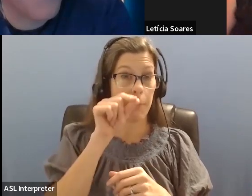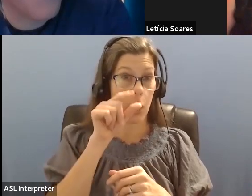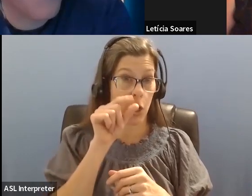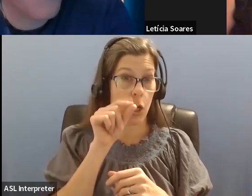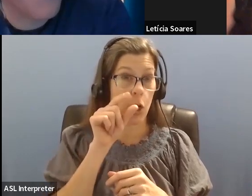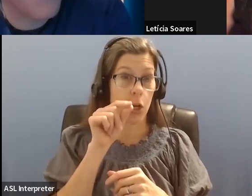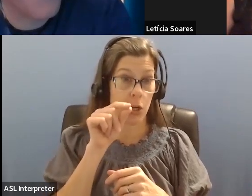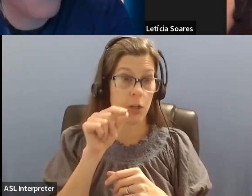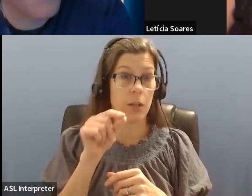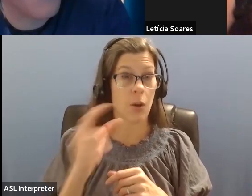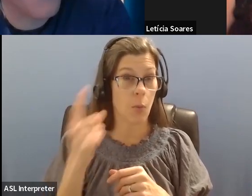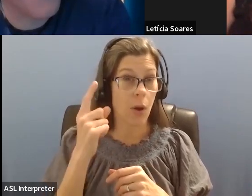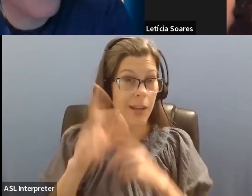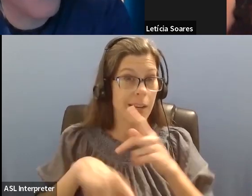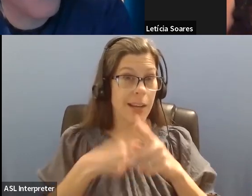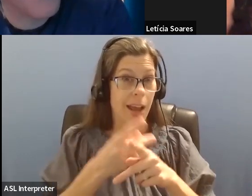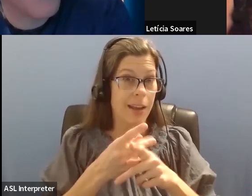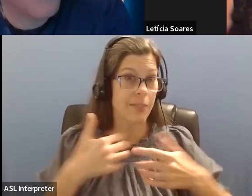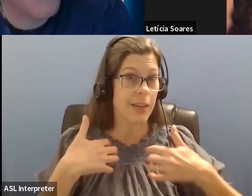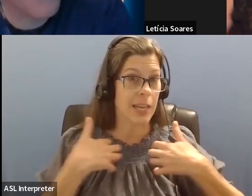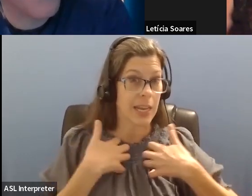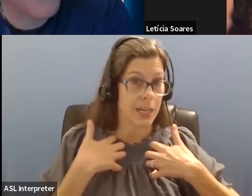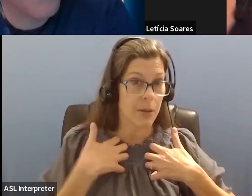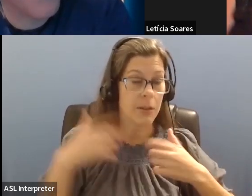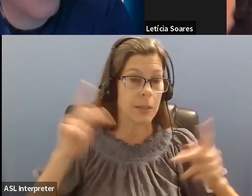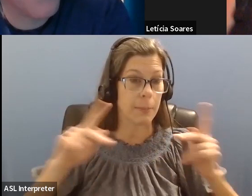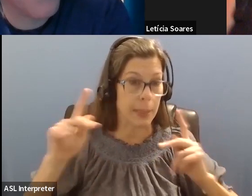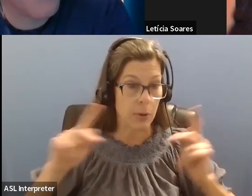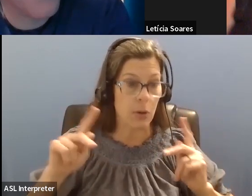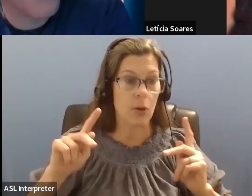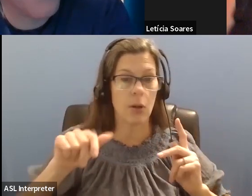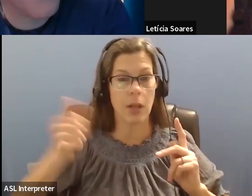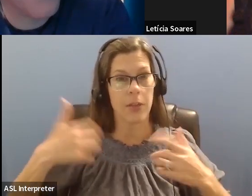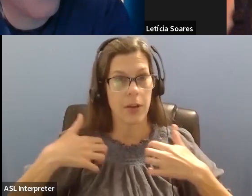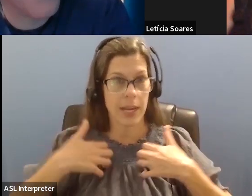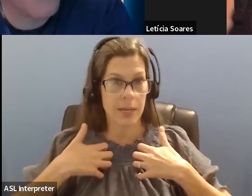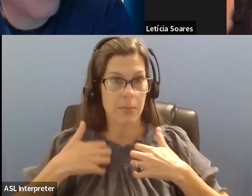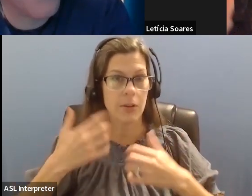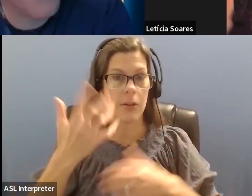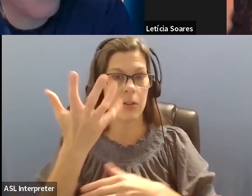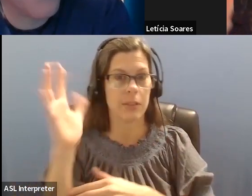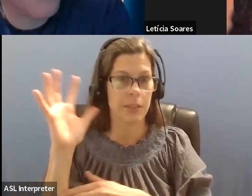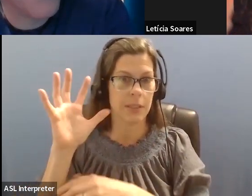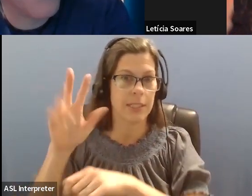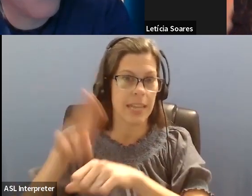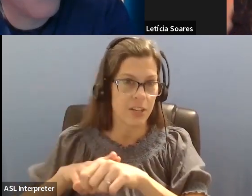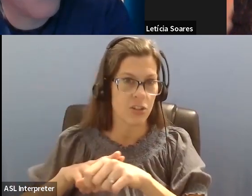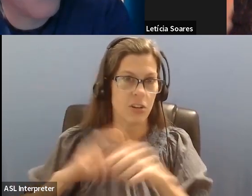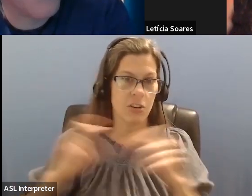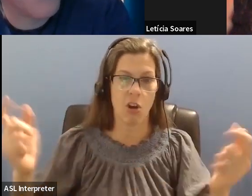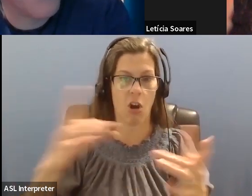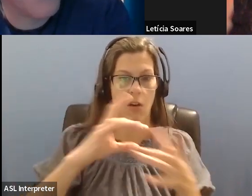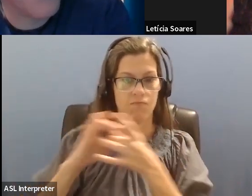we really need to work with people and be better